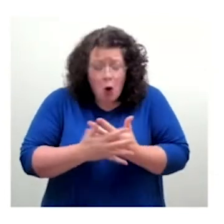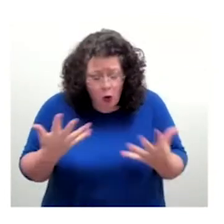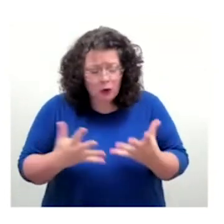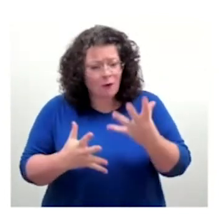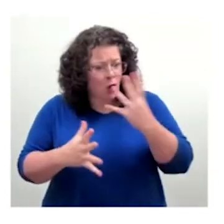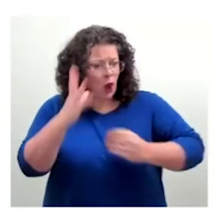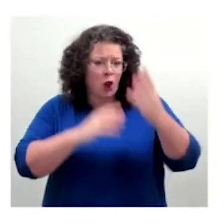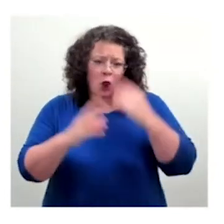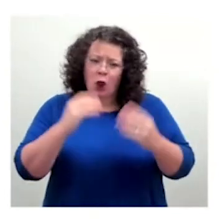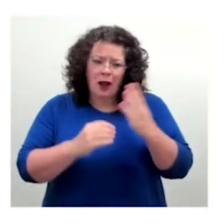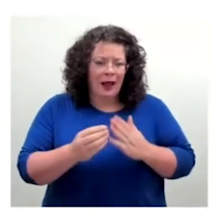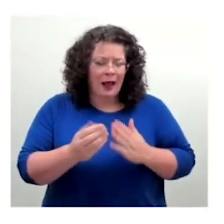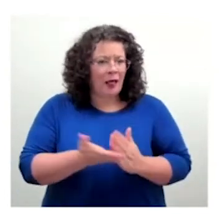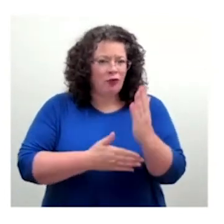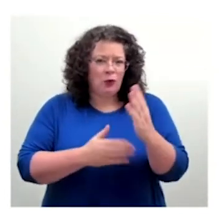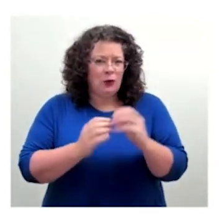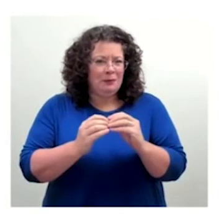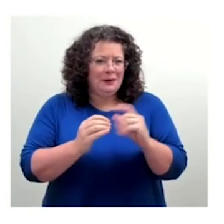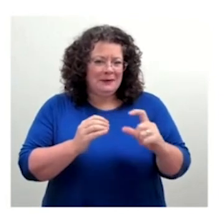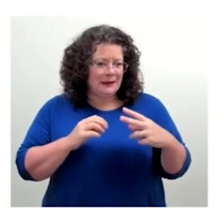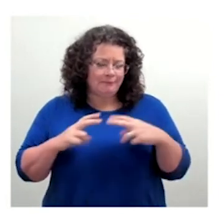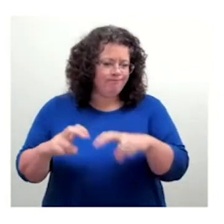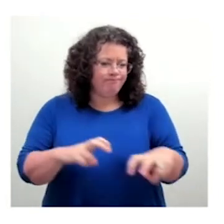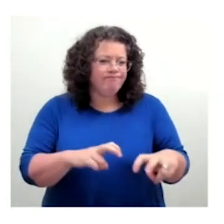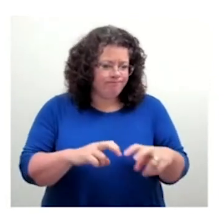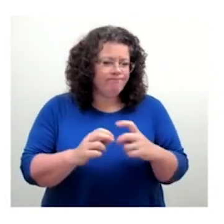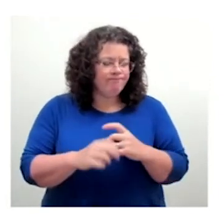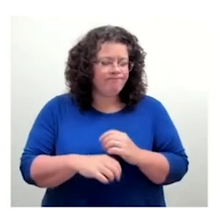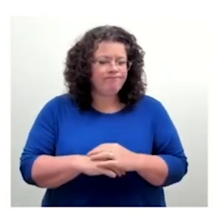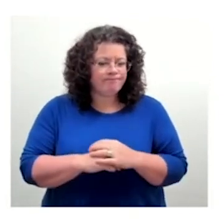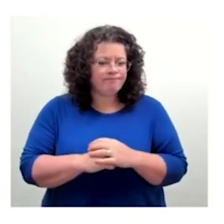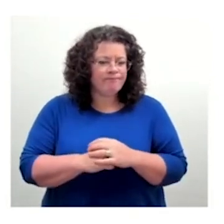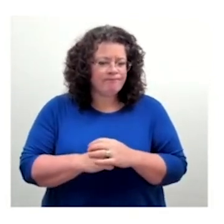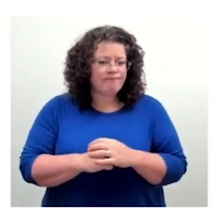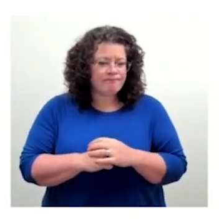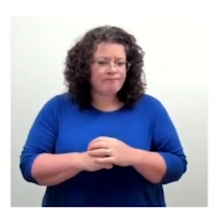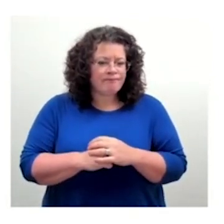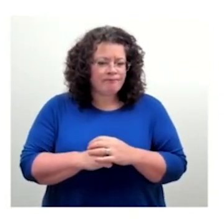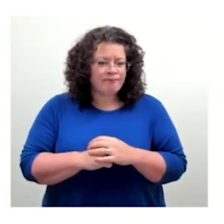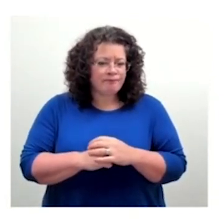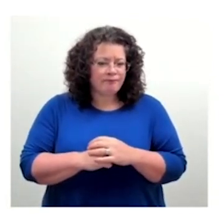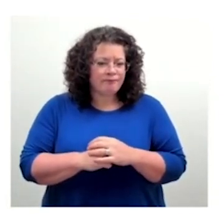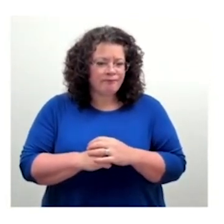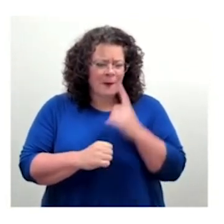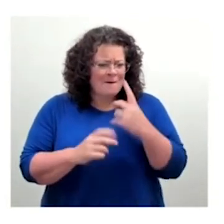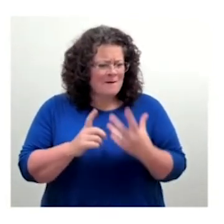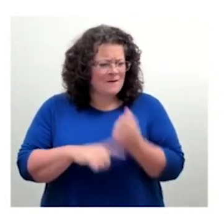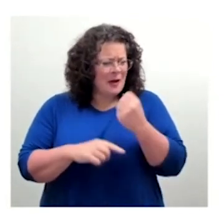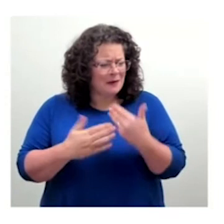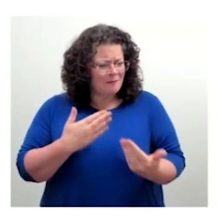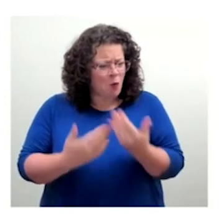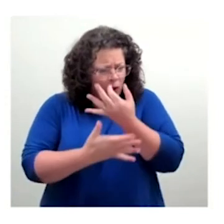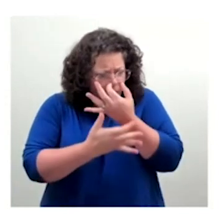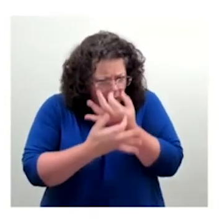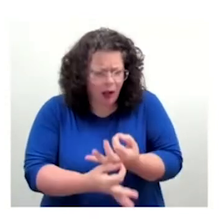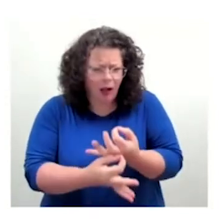than grotesque typefaces, which is what Helvetica is. So, that would be my answer. I will actually turn the question on its head